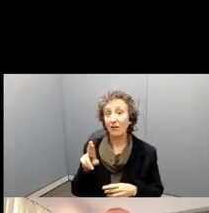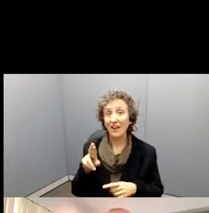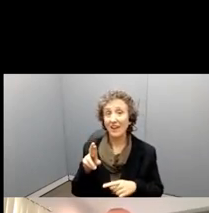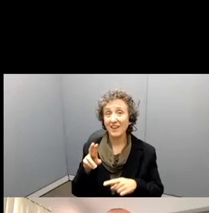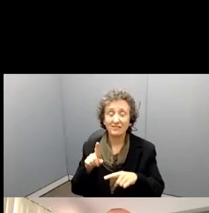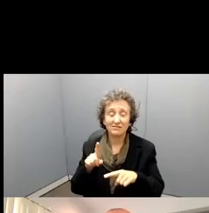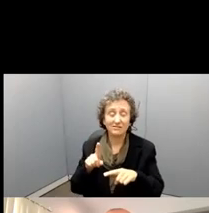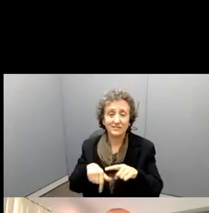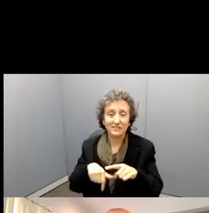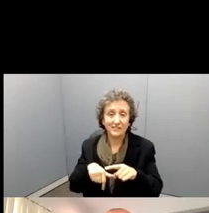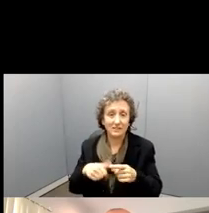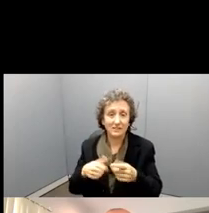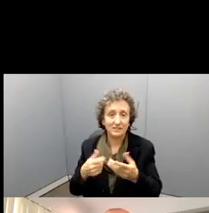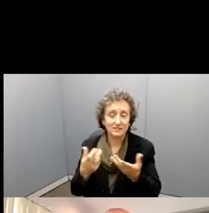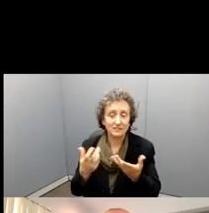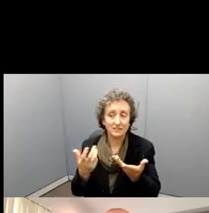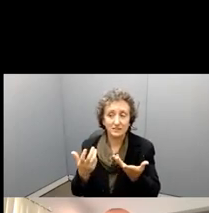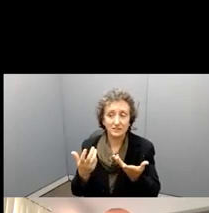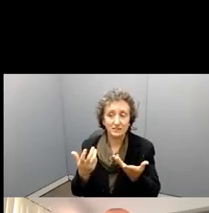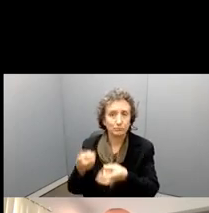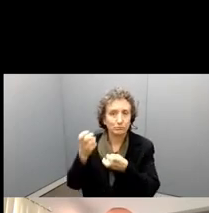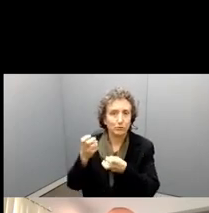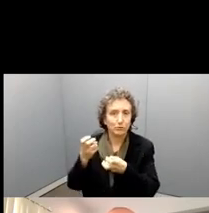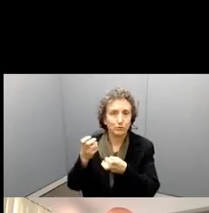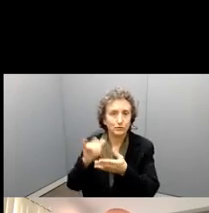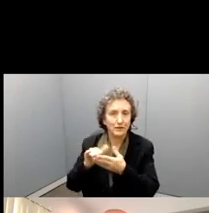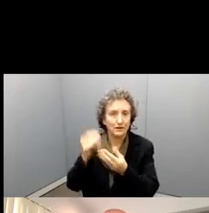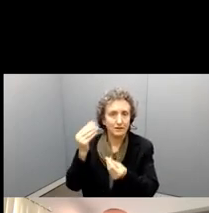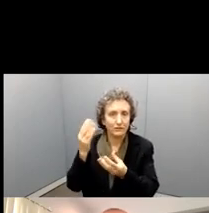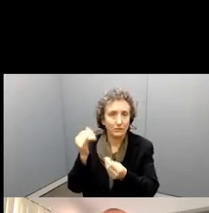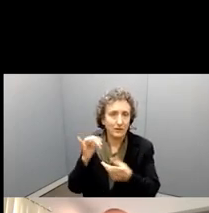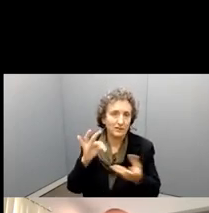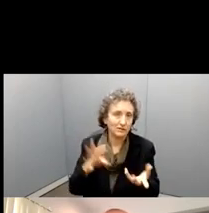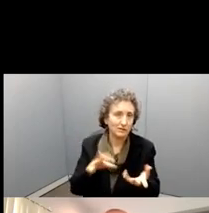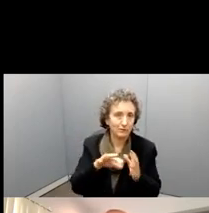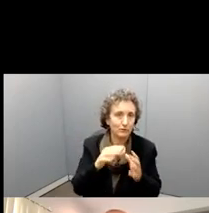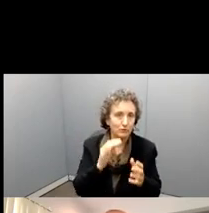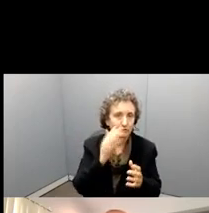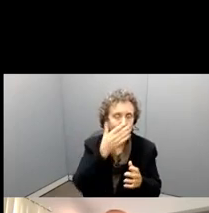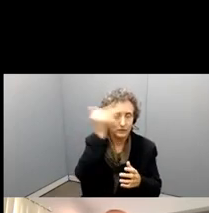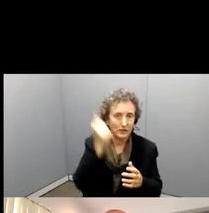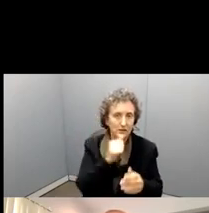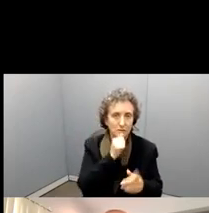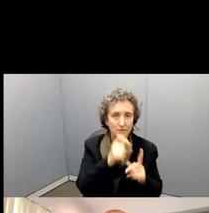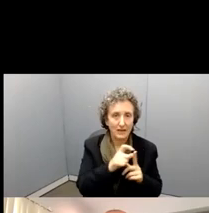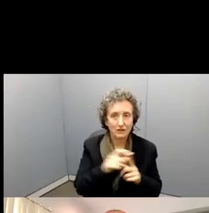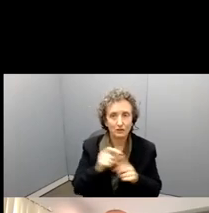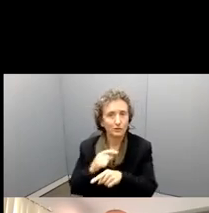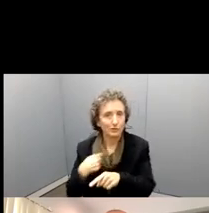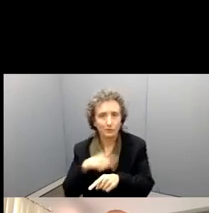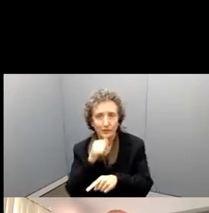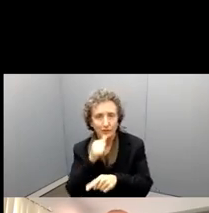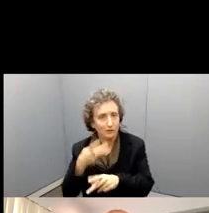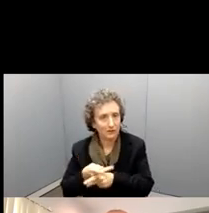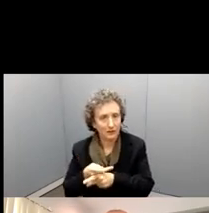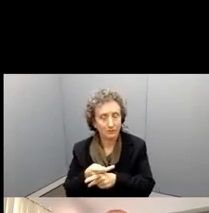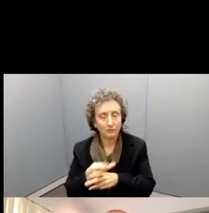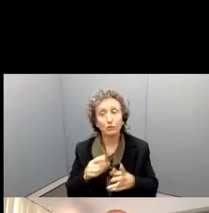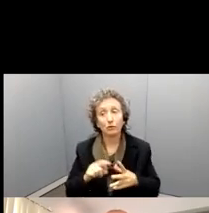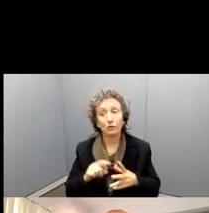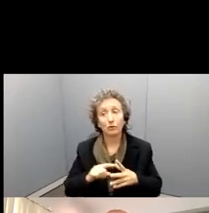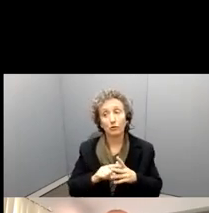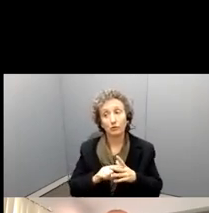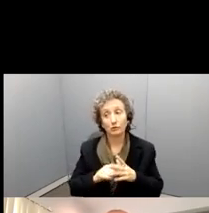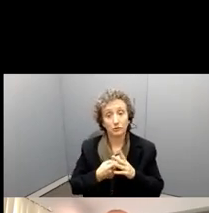um, retrieve your, your password. So, as you start an application, and, and